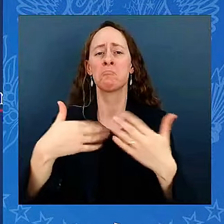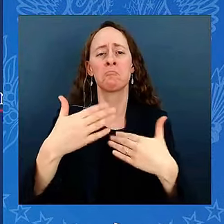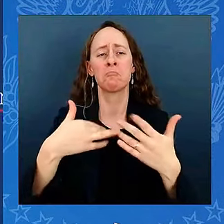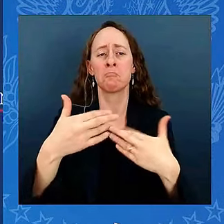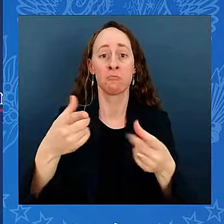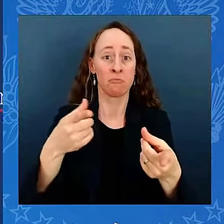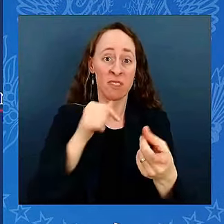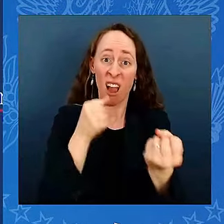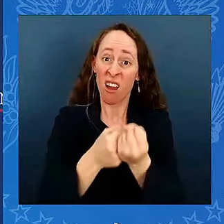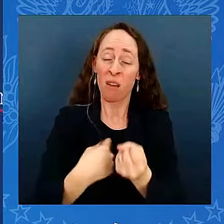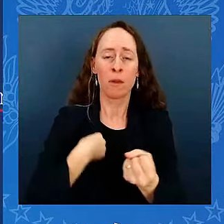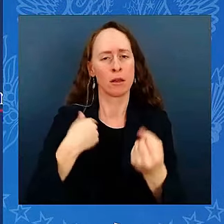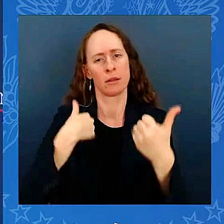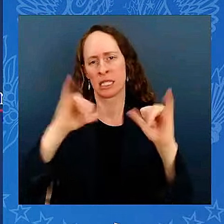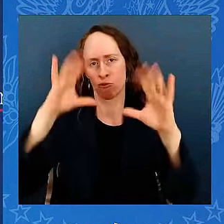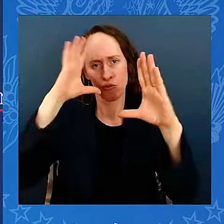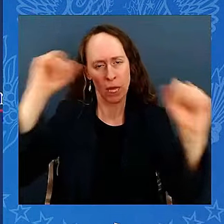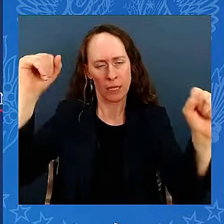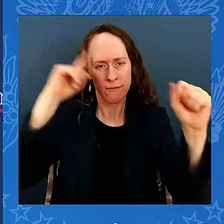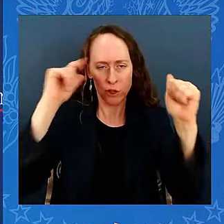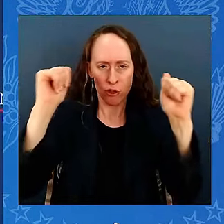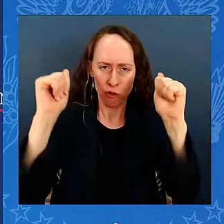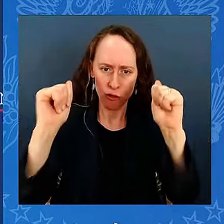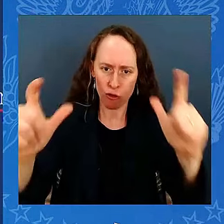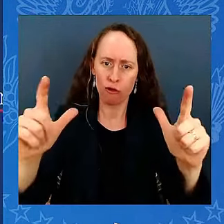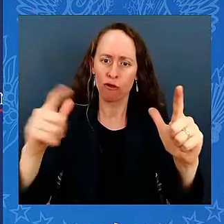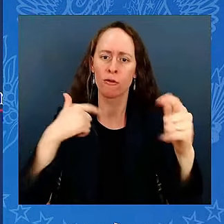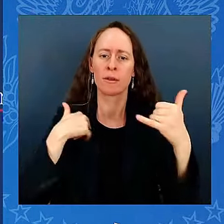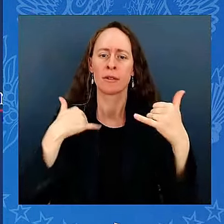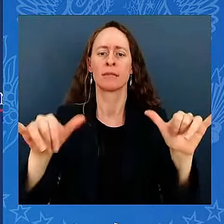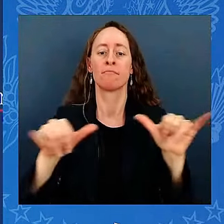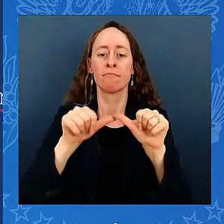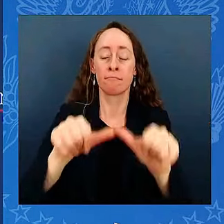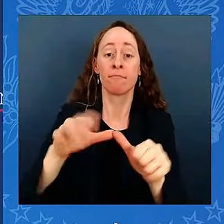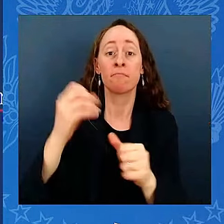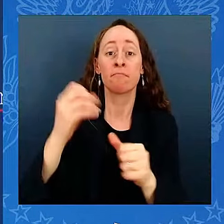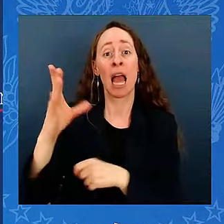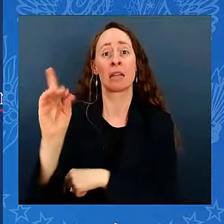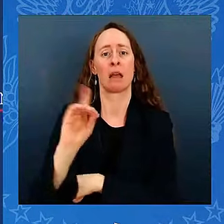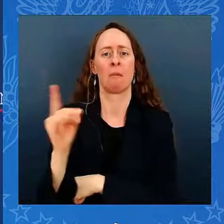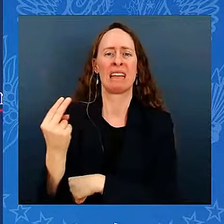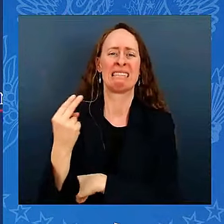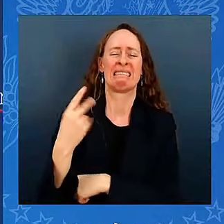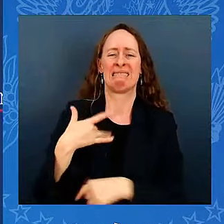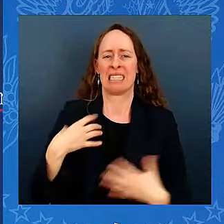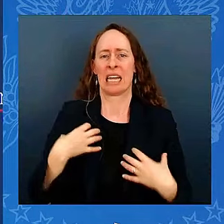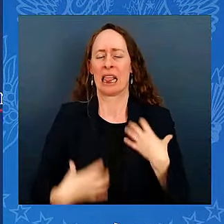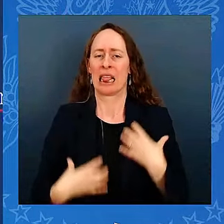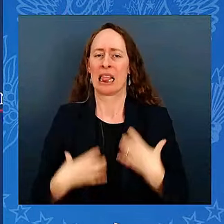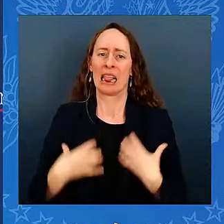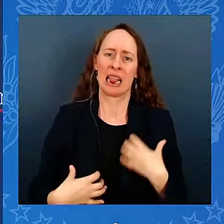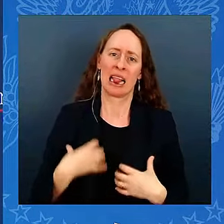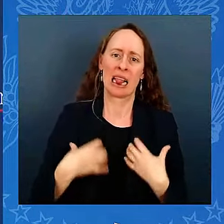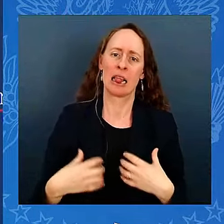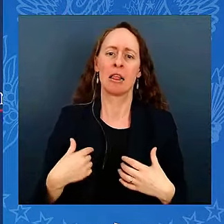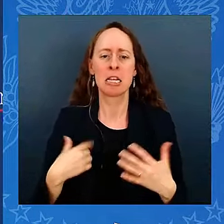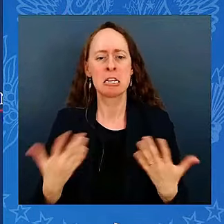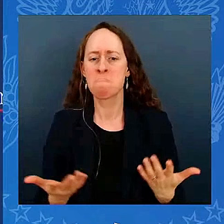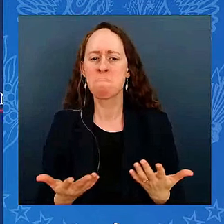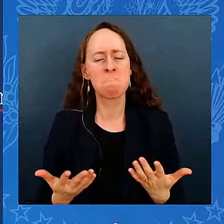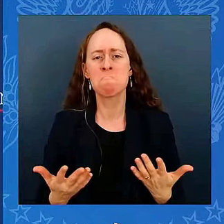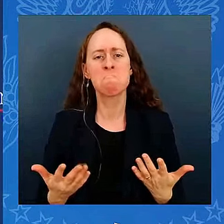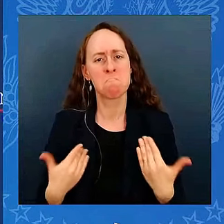because studies show that I signed actually — what the laws I signed actually delivered more benefits to red states than the blue states.